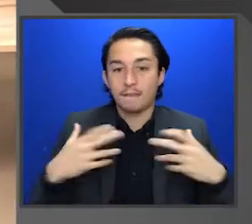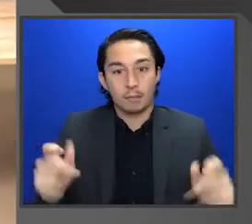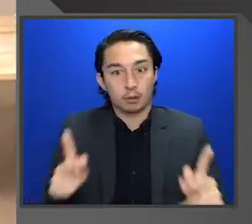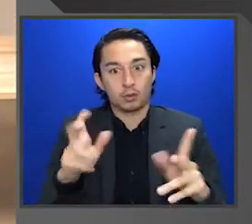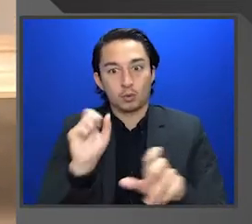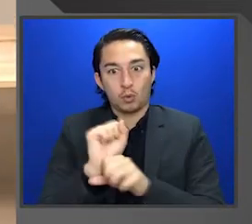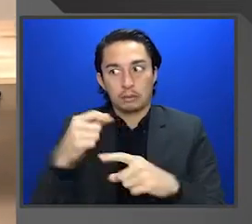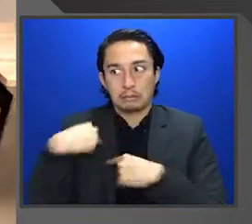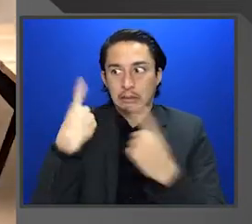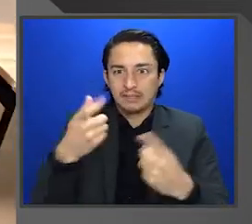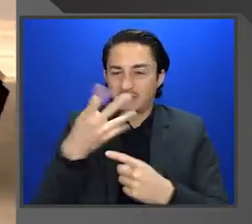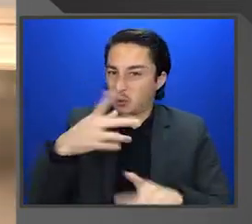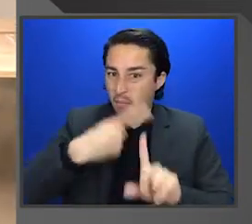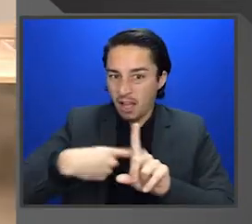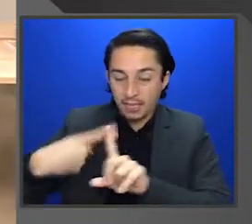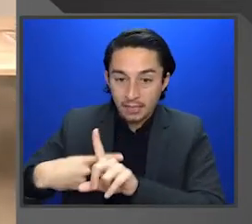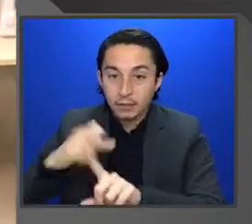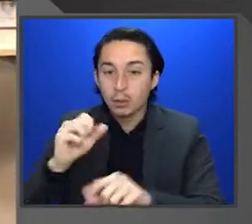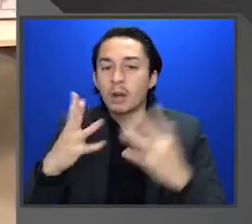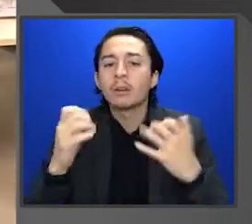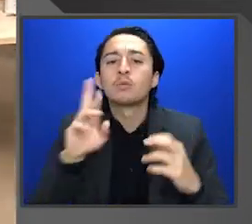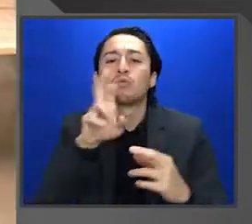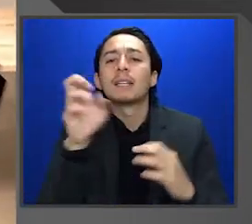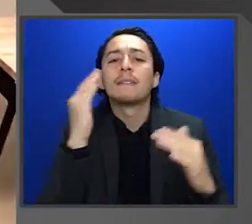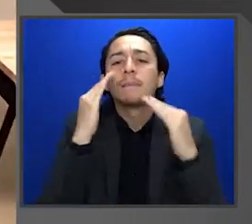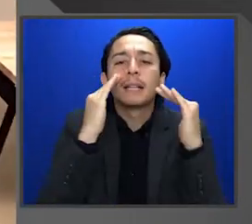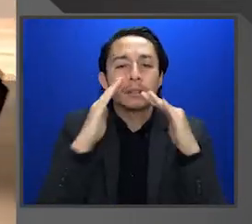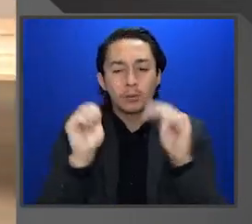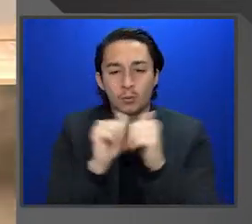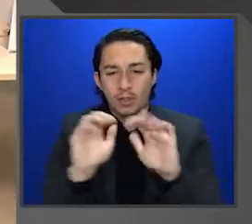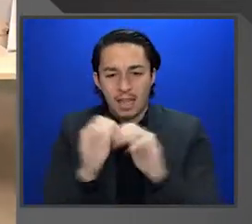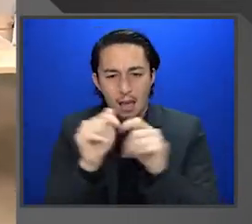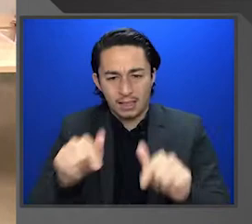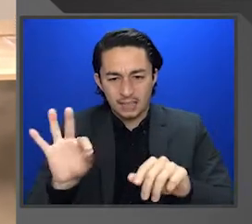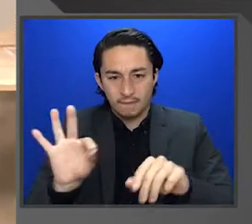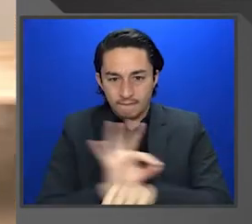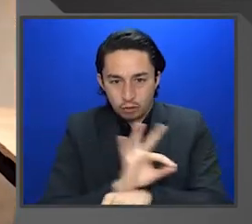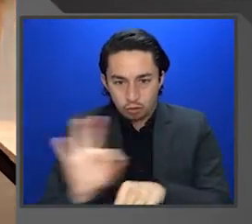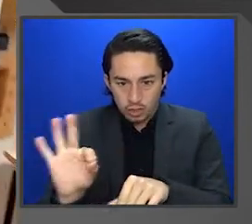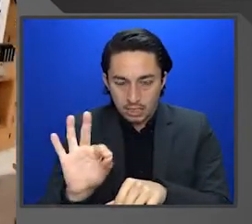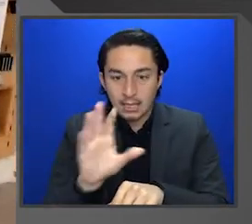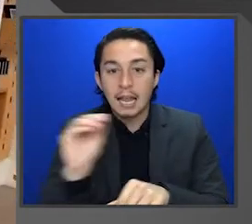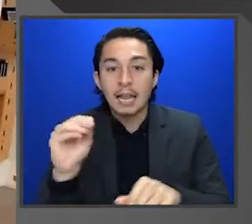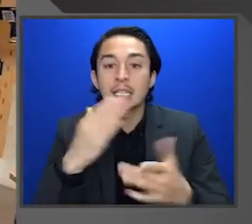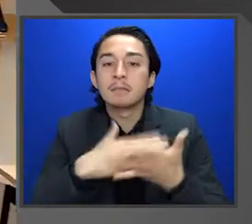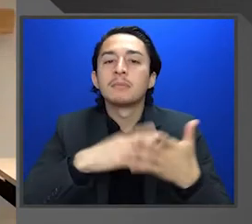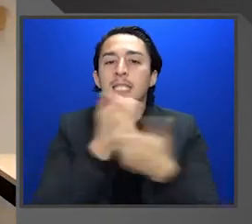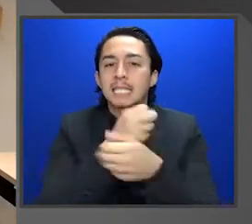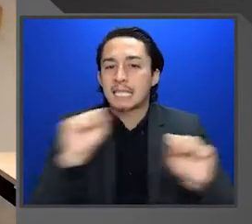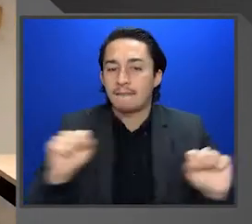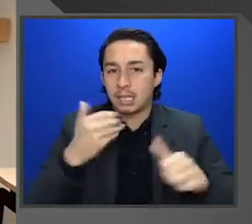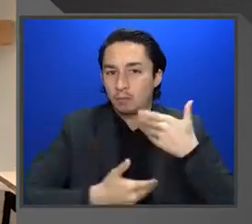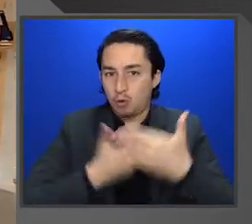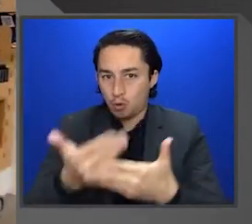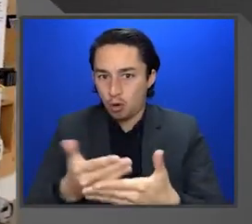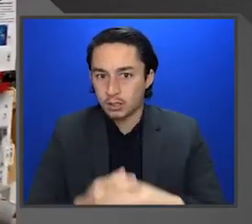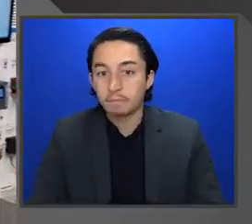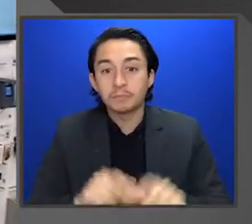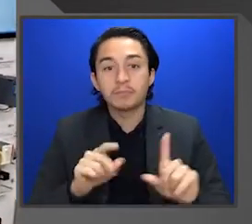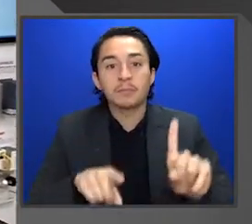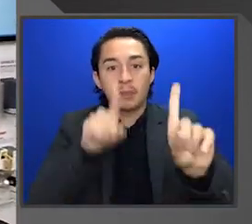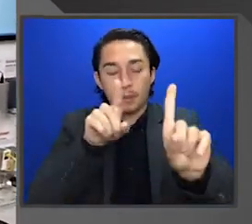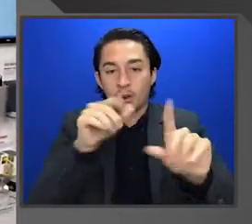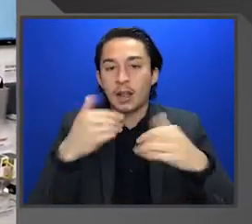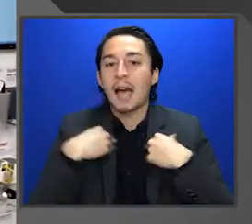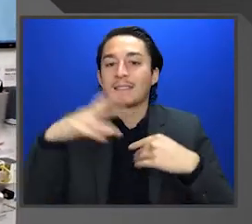months, so I want to be able to re-familiarize myself with how it's functioning as well as some of the safety protocols. Up here, I